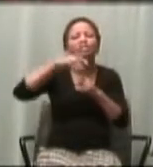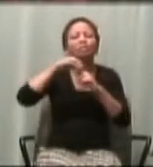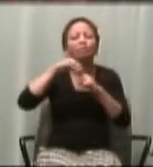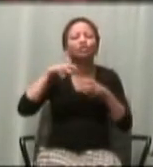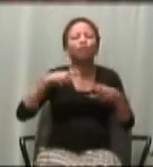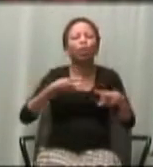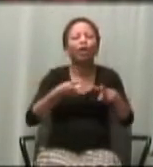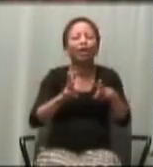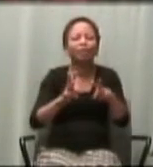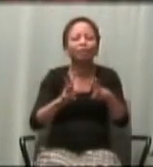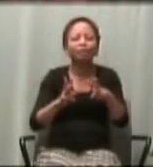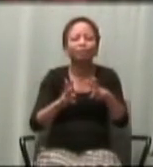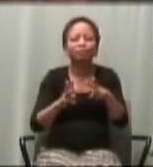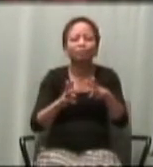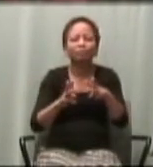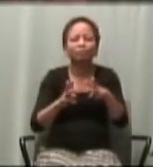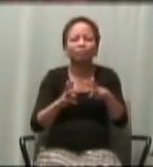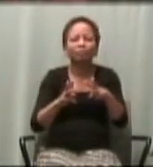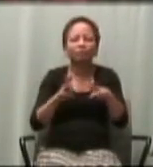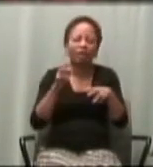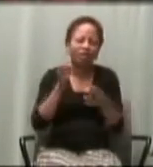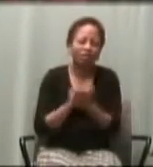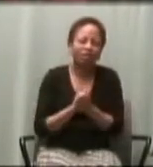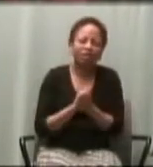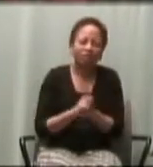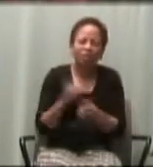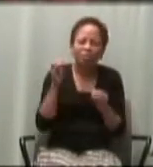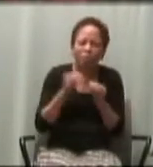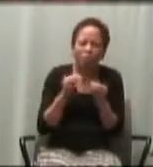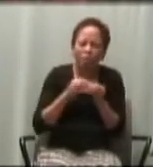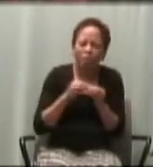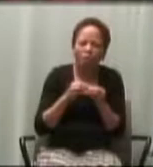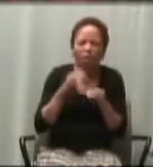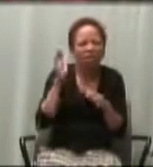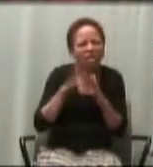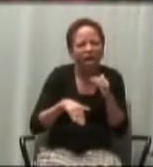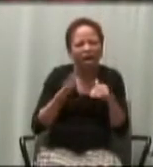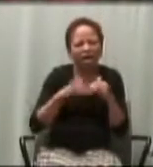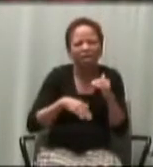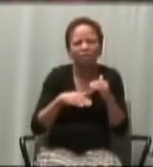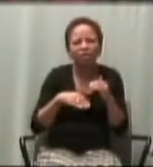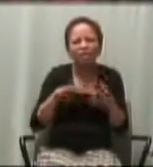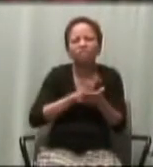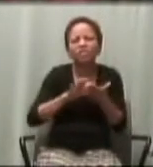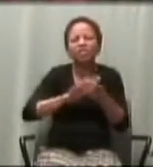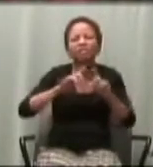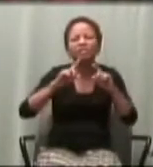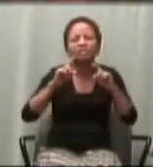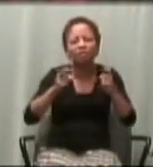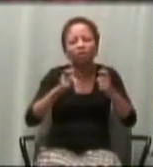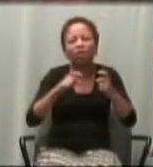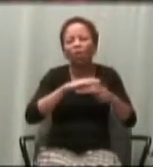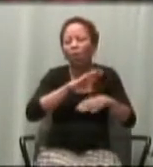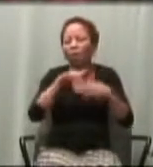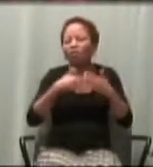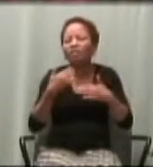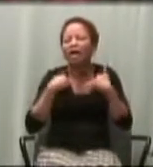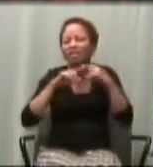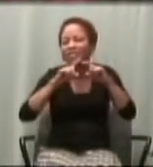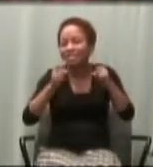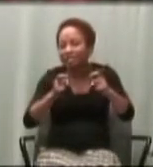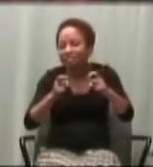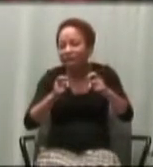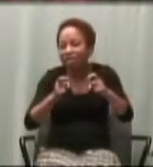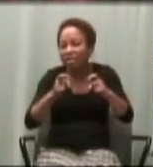than the forgiveness of sin, which is a very important aspect, for we are all born with a stain of original